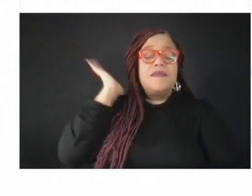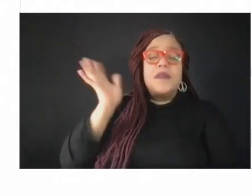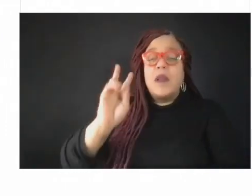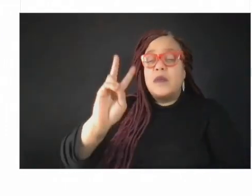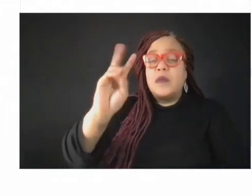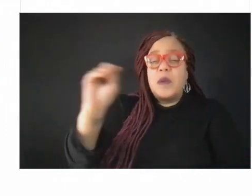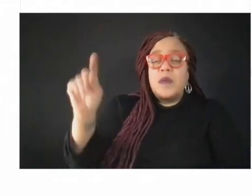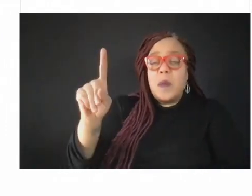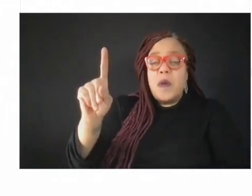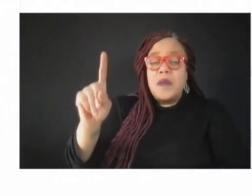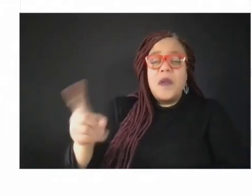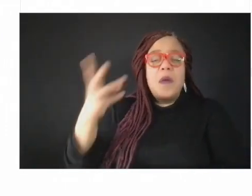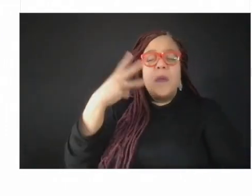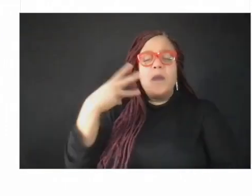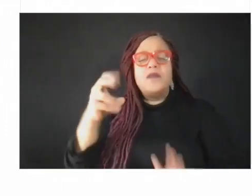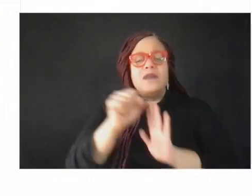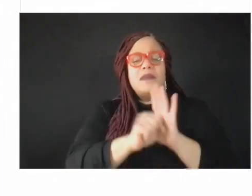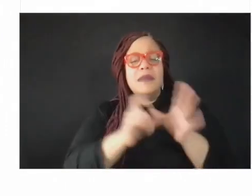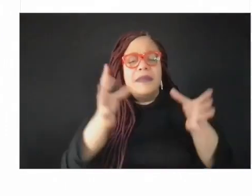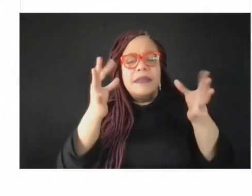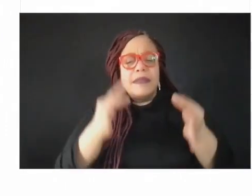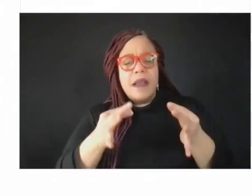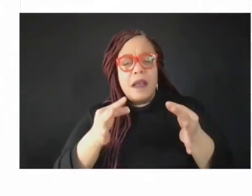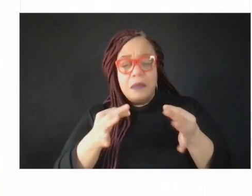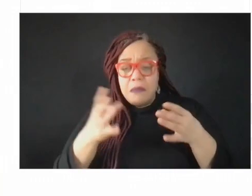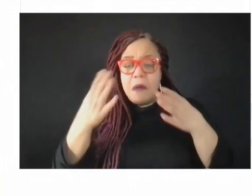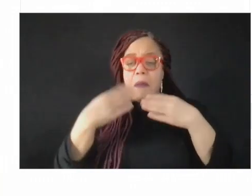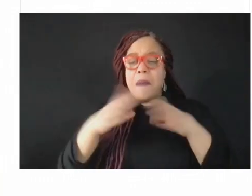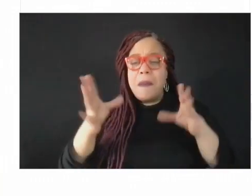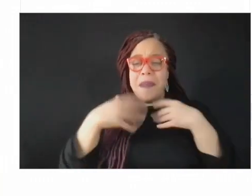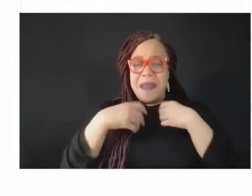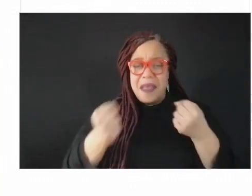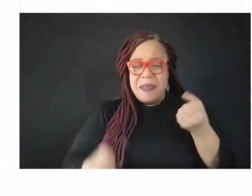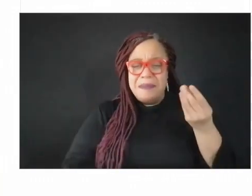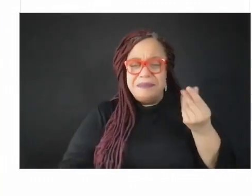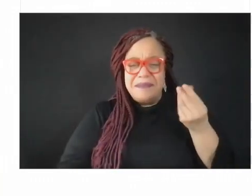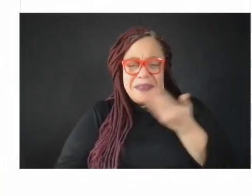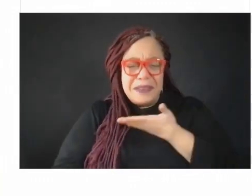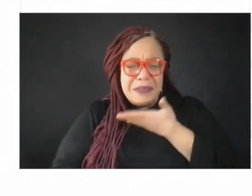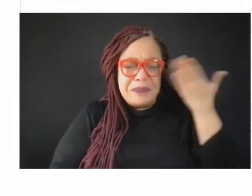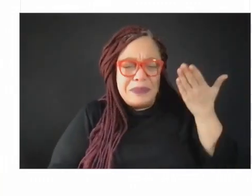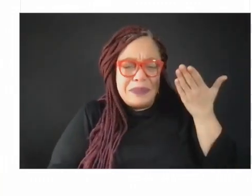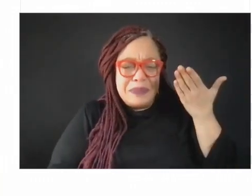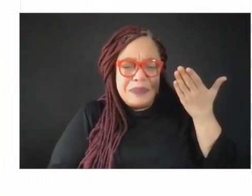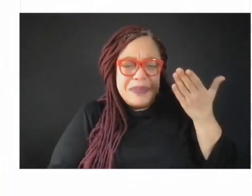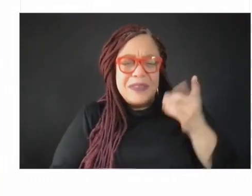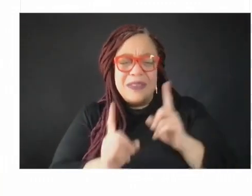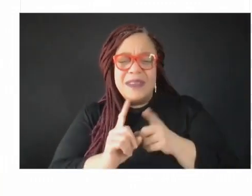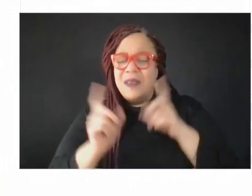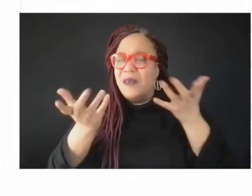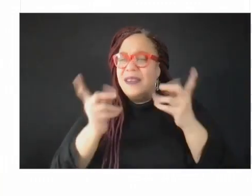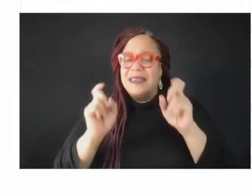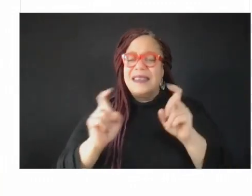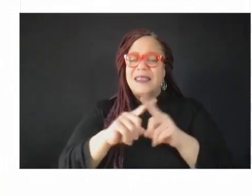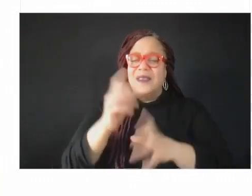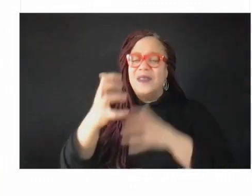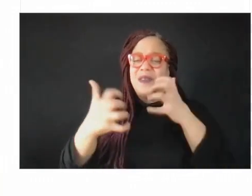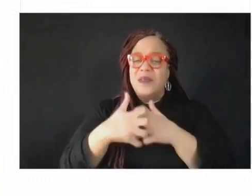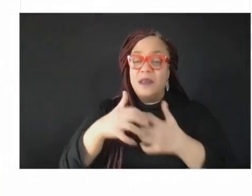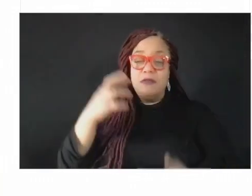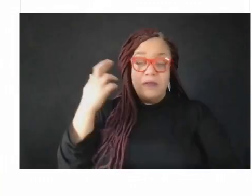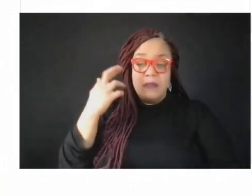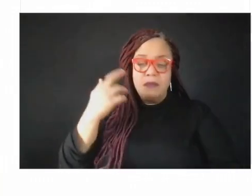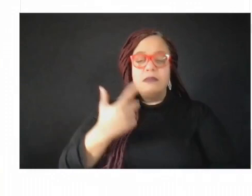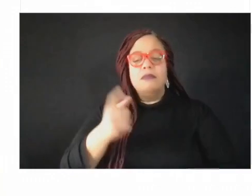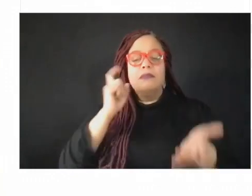resources it needed to prevent disease and promote health. I think a lot of that was born out of, wow, look at this pandemic and look how our